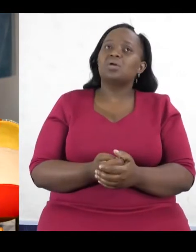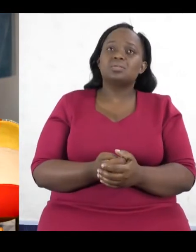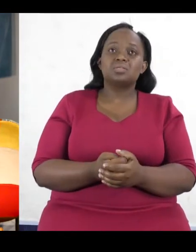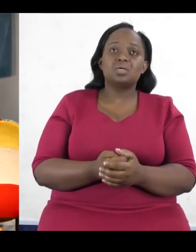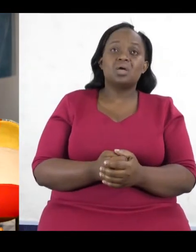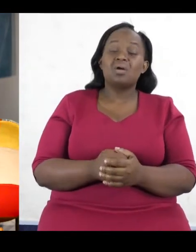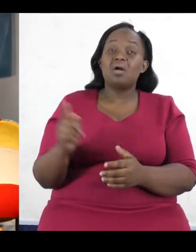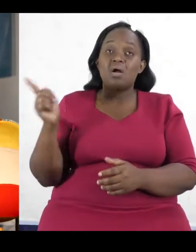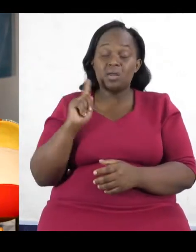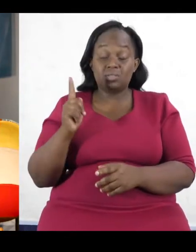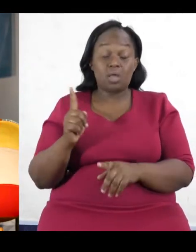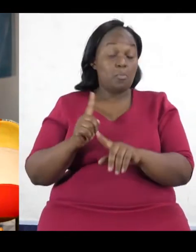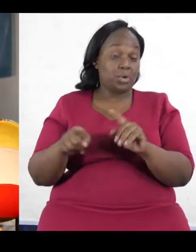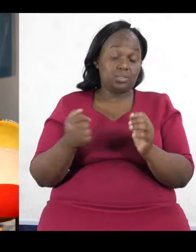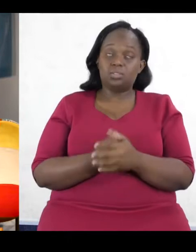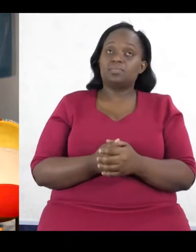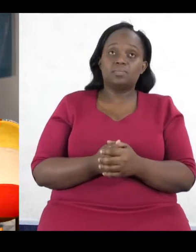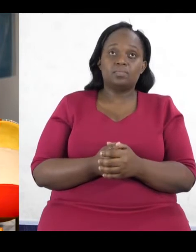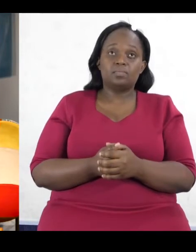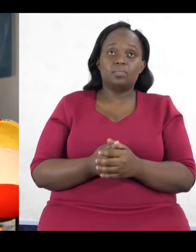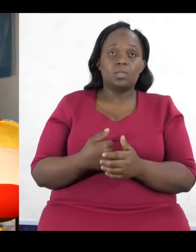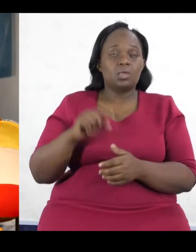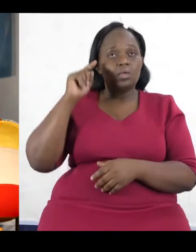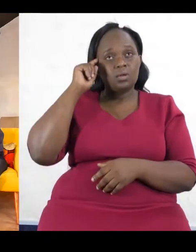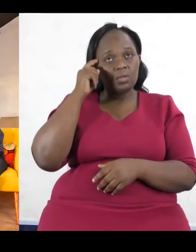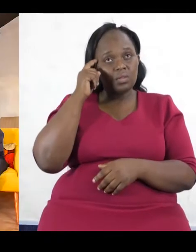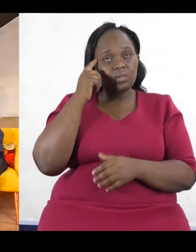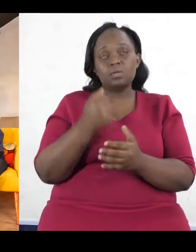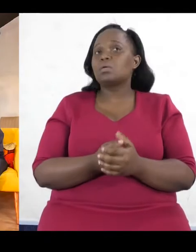I think we've got into a place where,